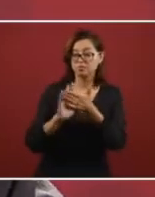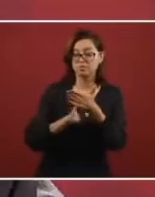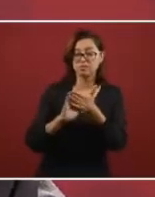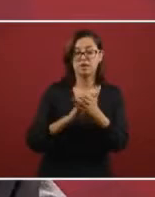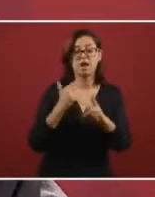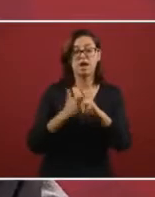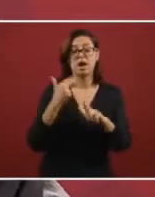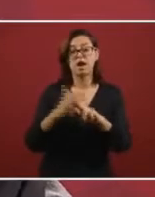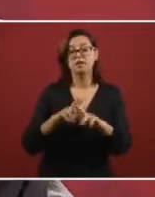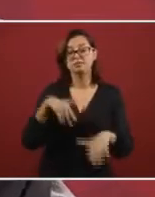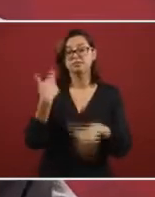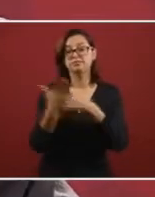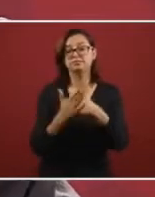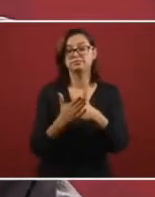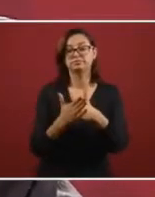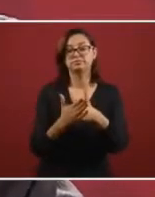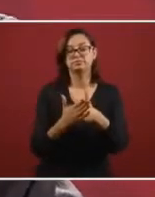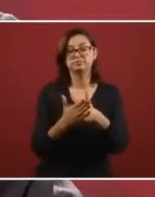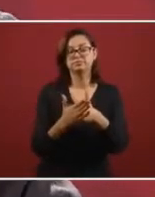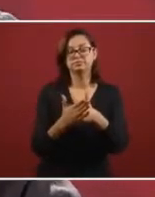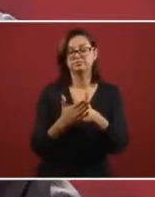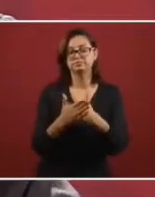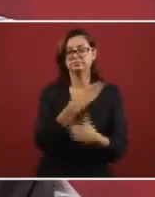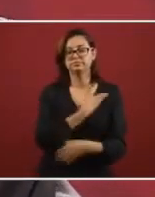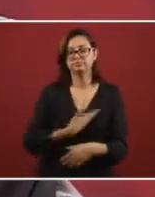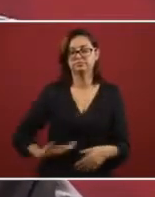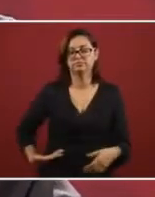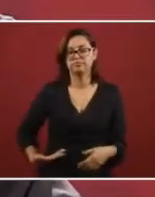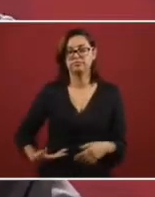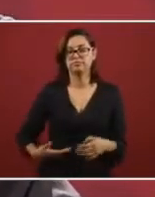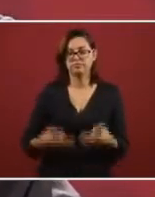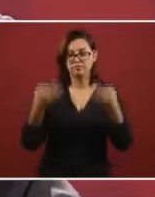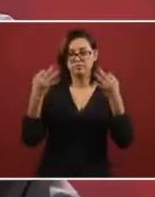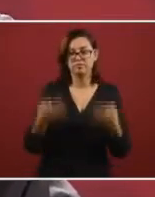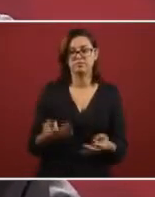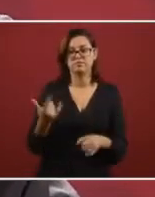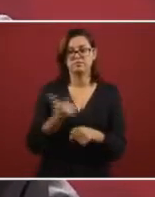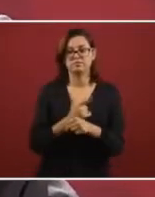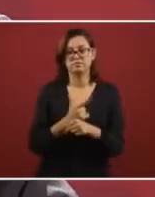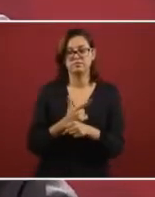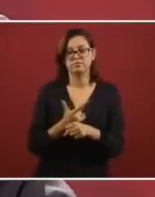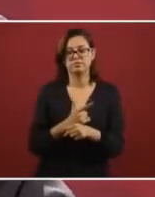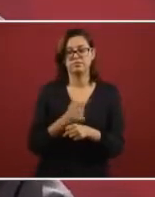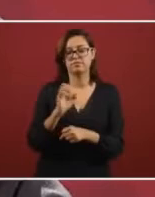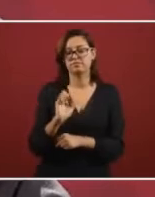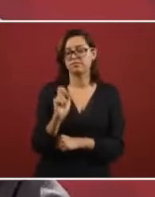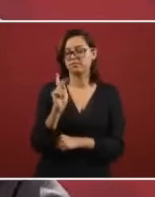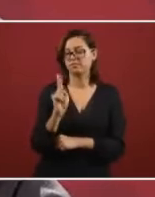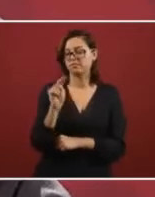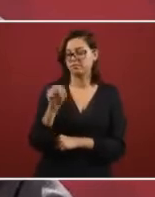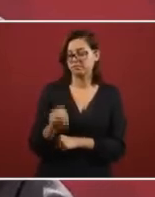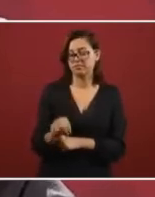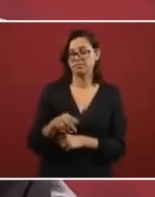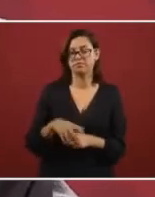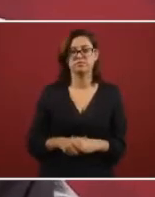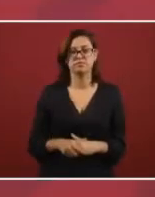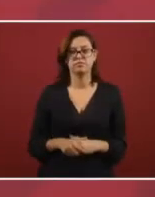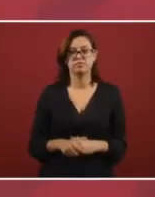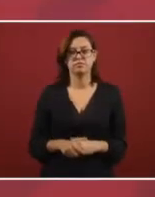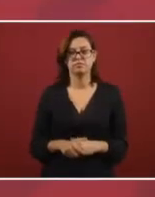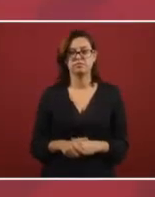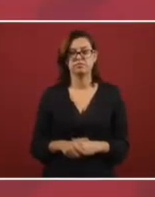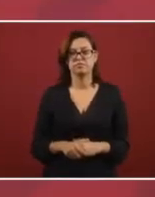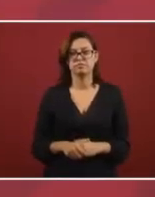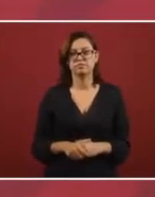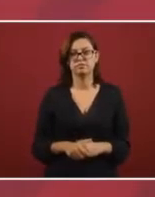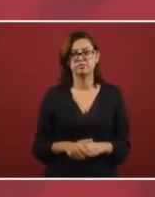when Enrique Peña Nieto